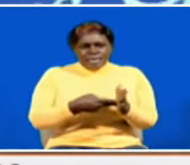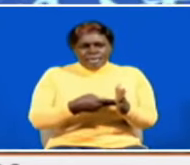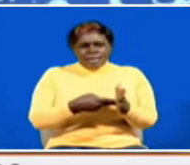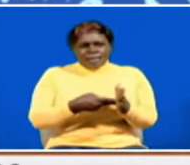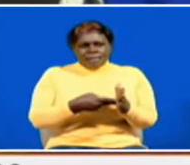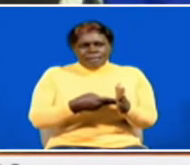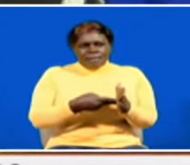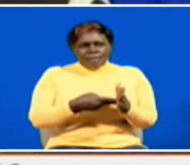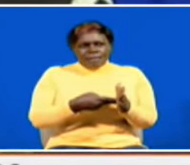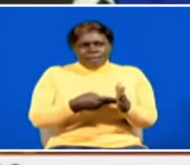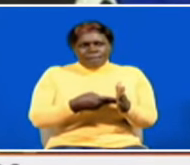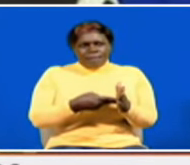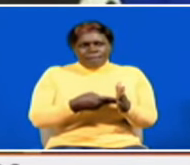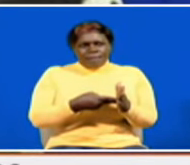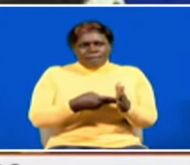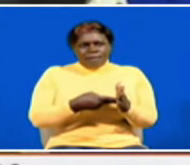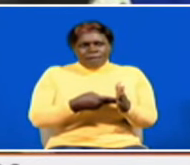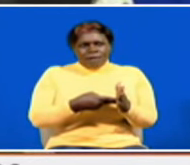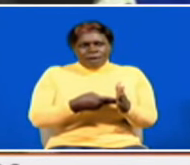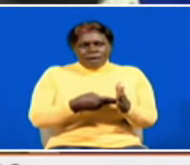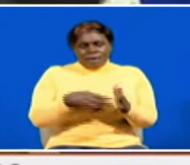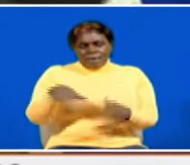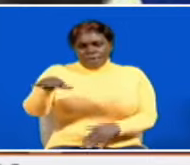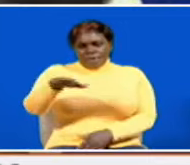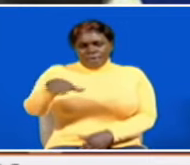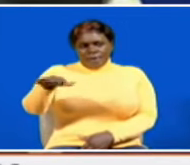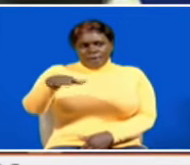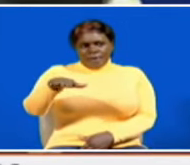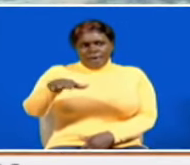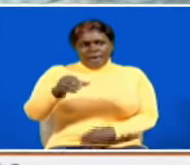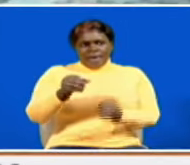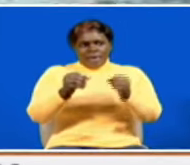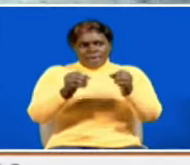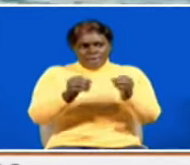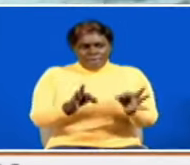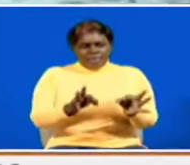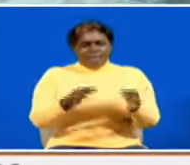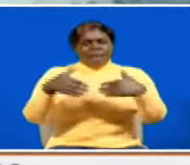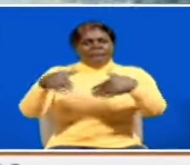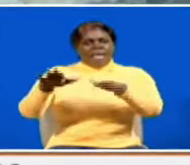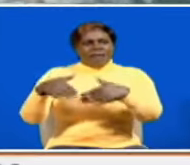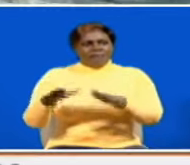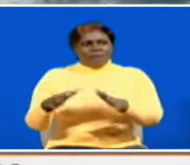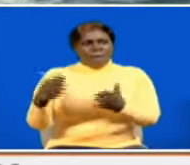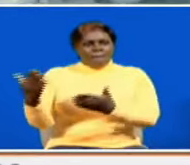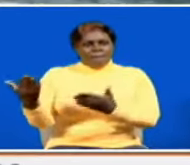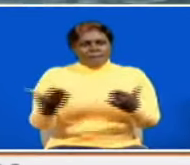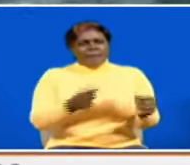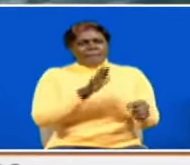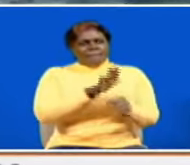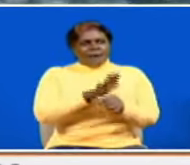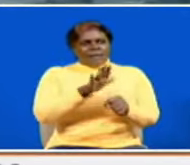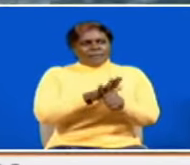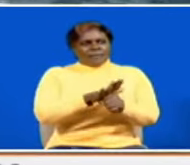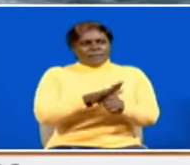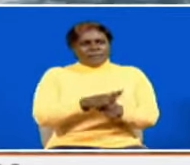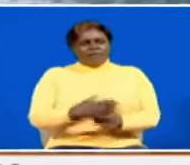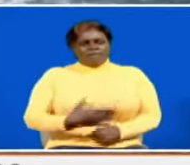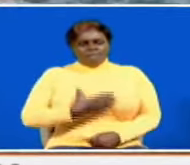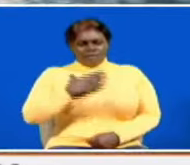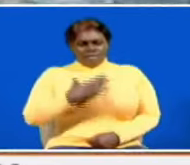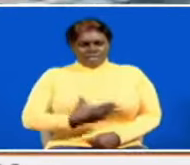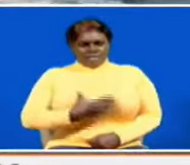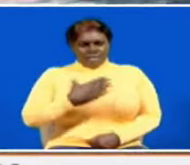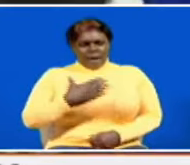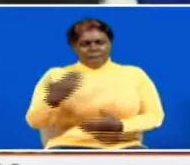a biodiversity hotspot it's an area that if left just as it is brings in a lot of foreign exchange for this country